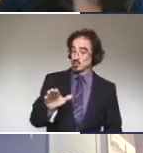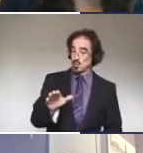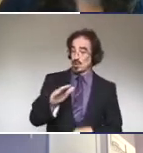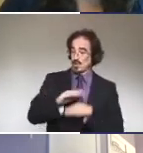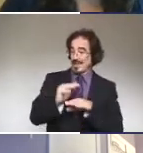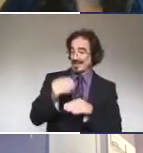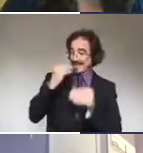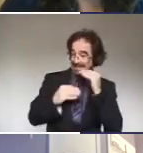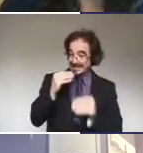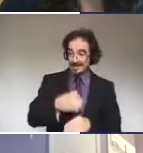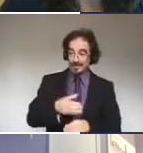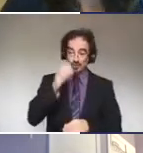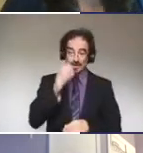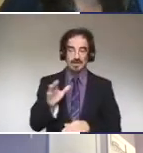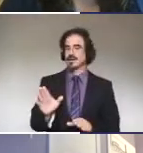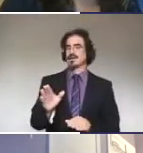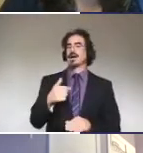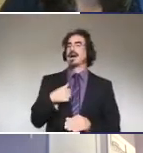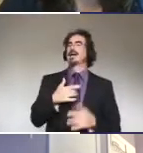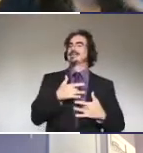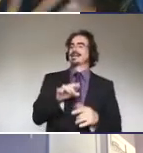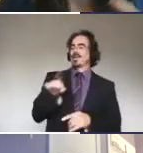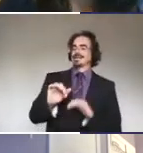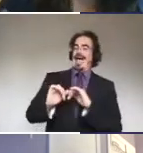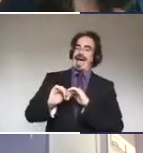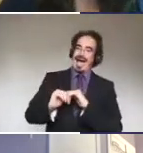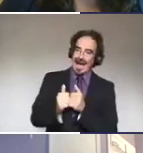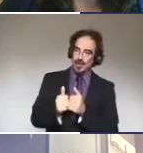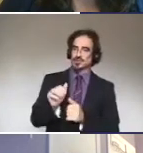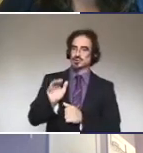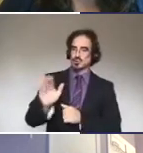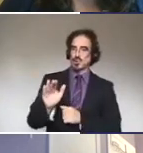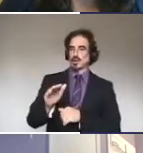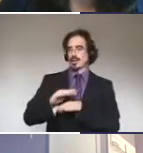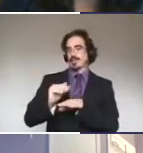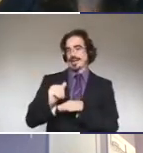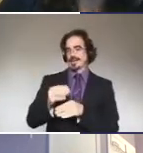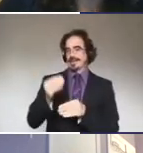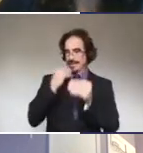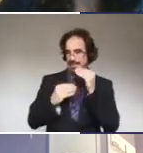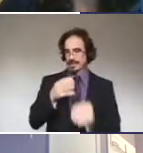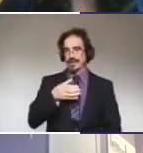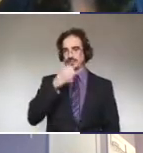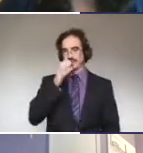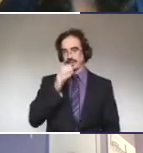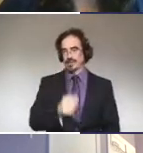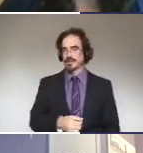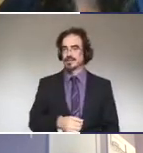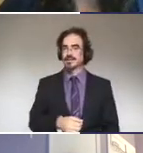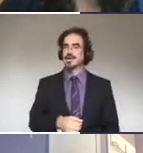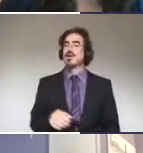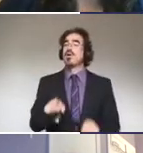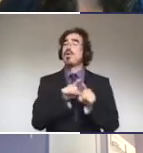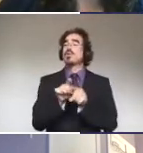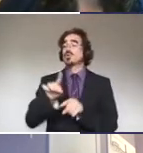I always ask, um, how is your pet eating and drinking? I try to get more detail from them and ask those kinds of questions for your deaf clients